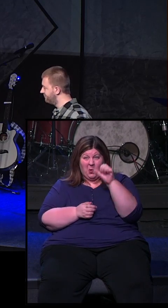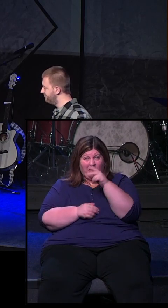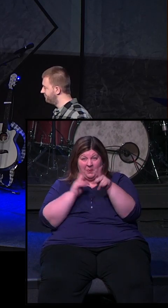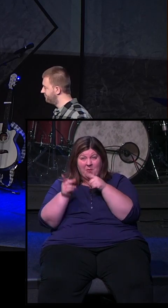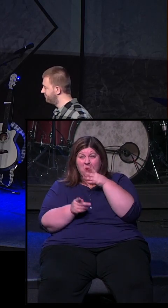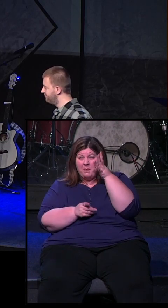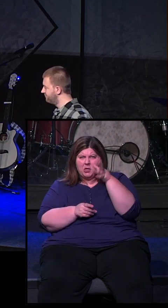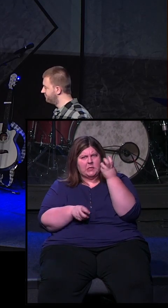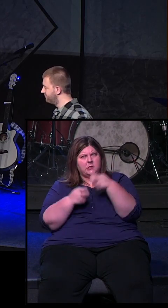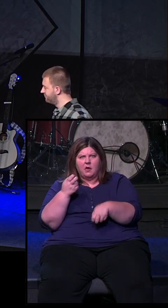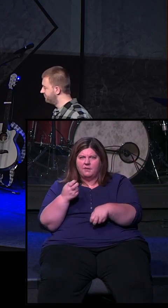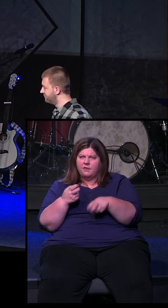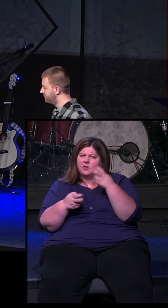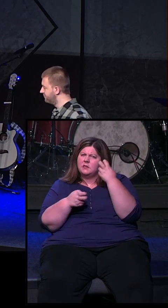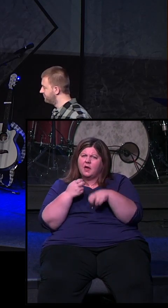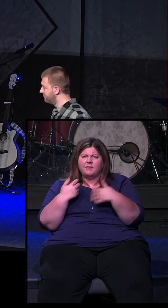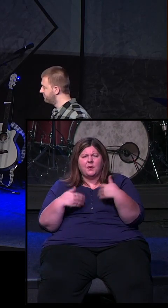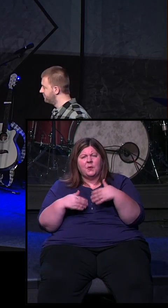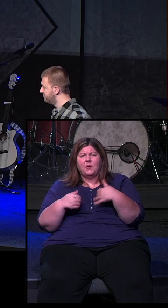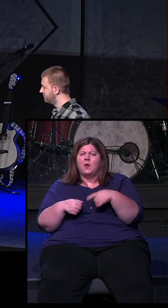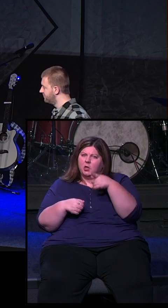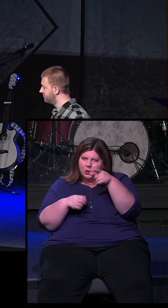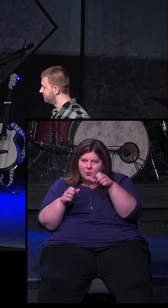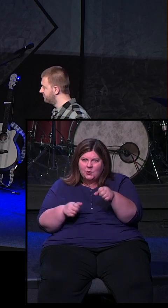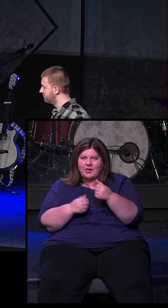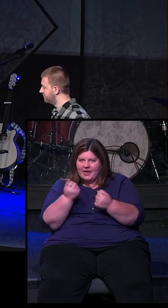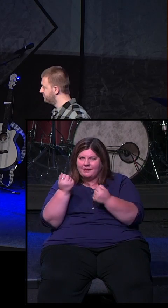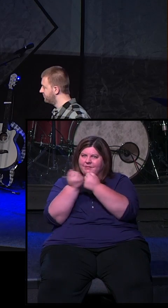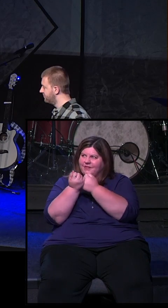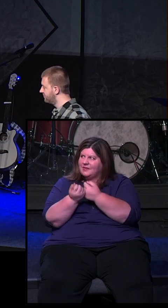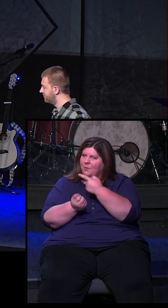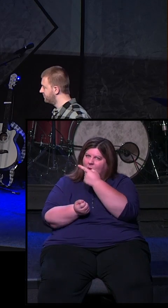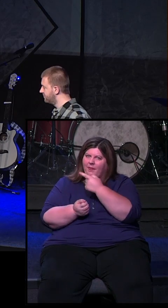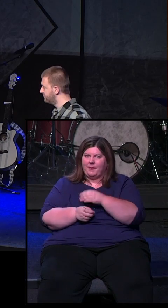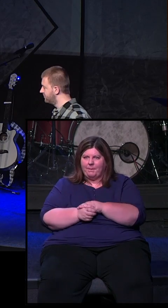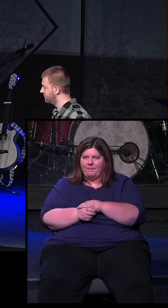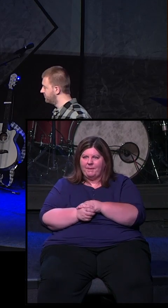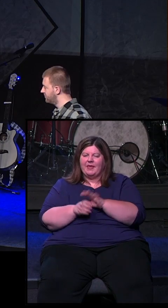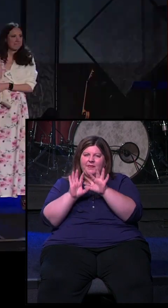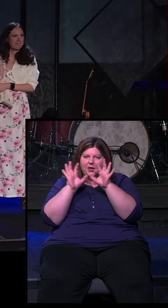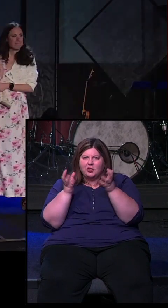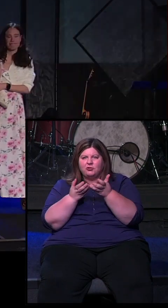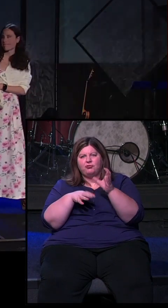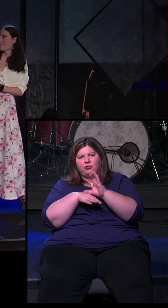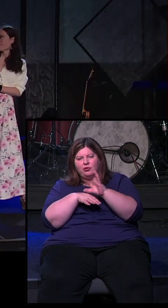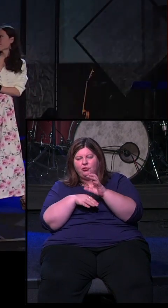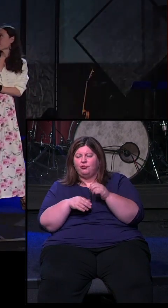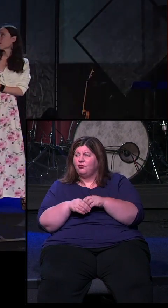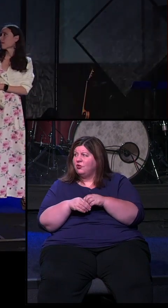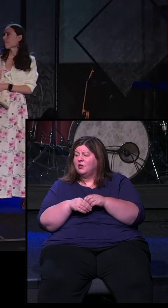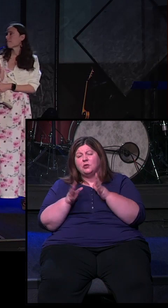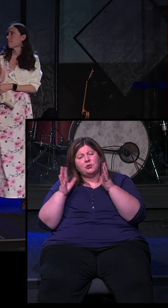so hard. And you get the opportunity to be these families, this church, their village, to cheer them